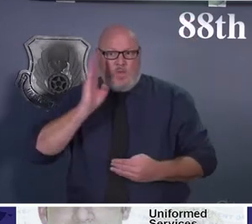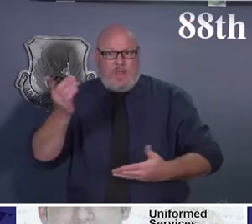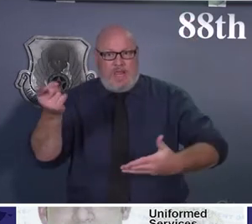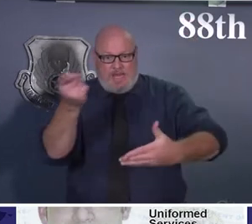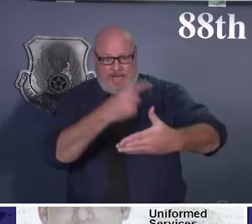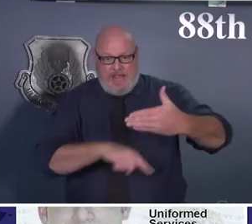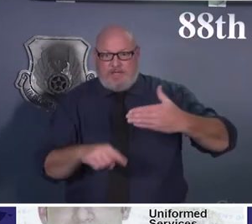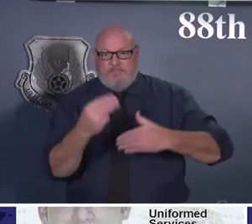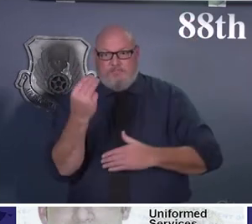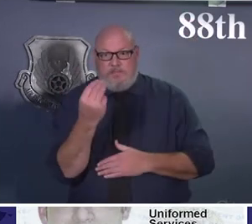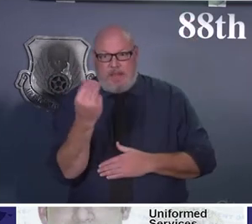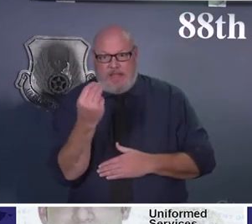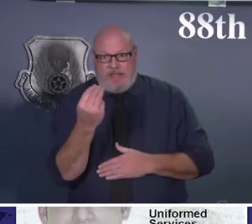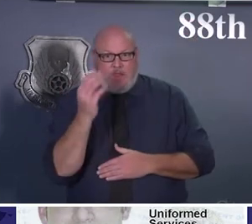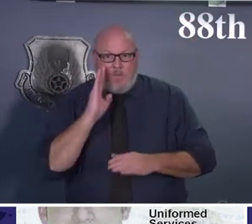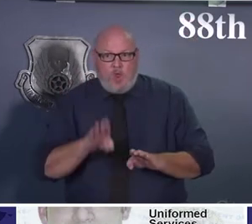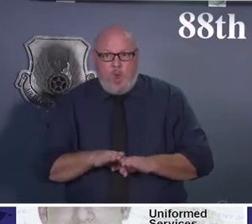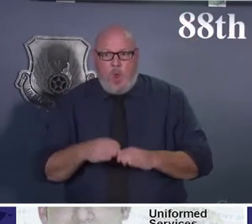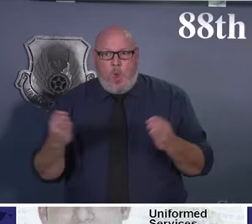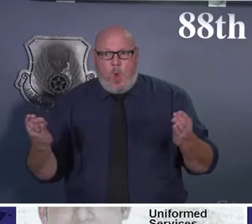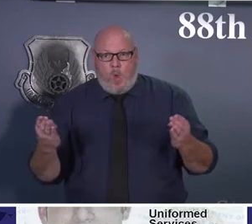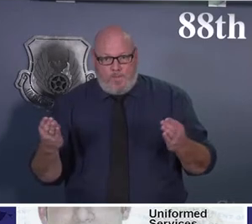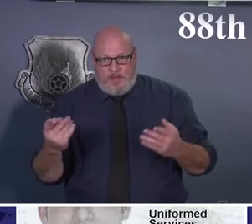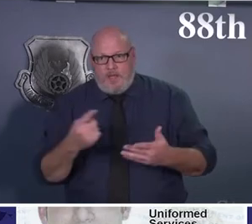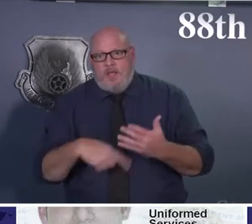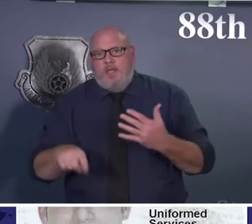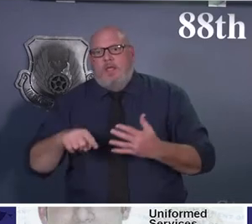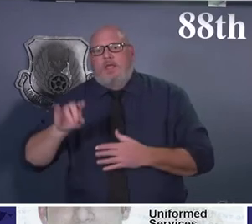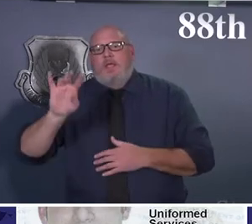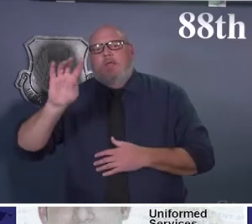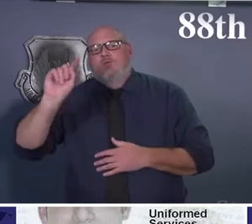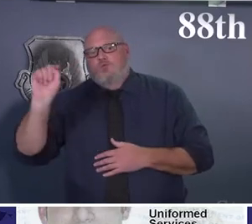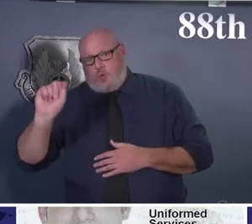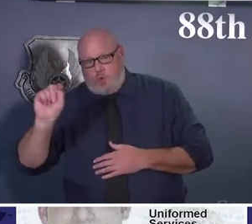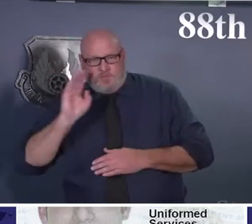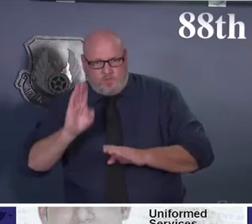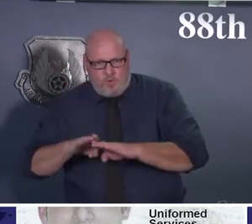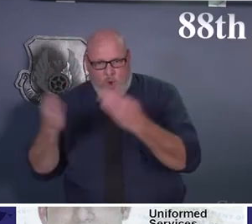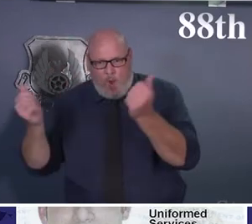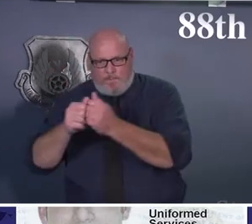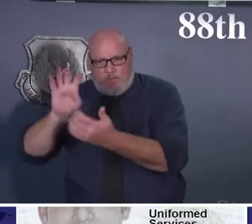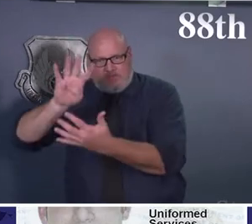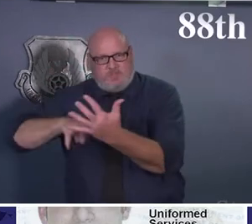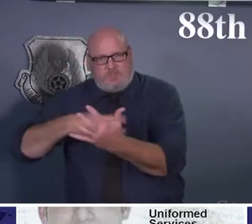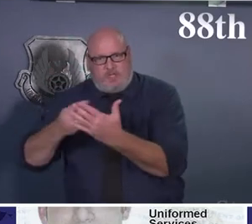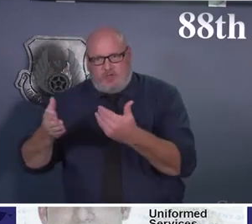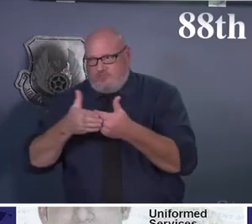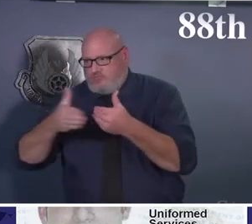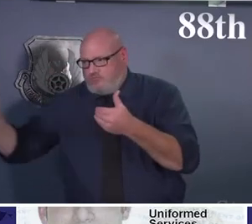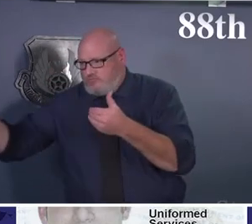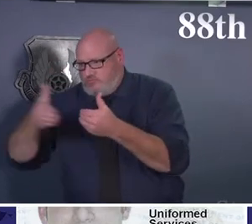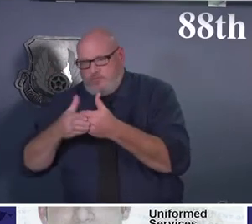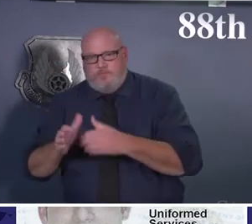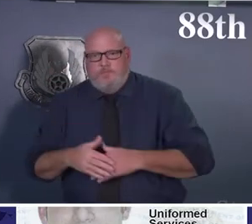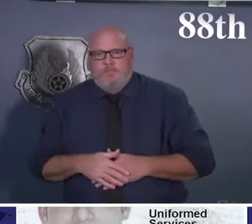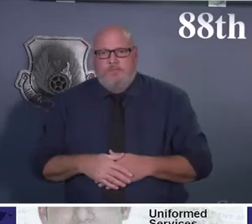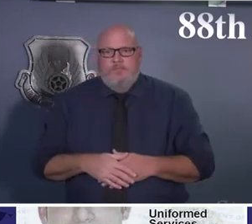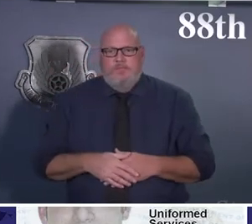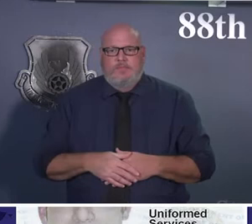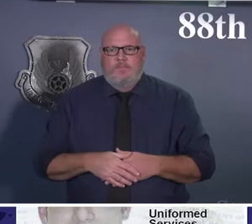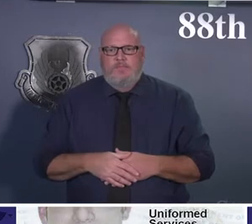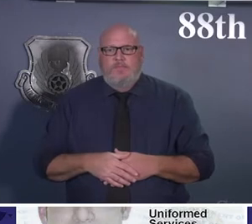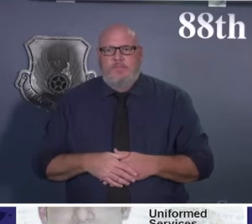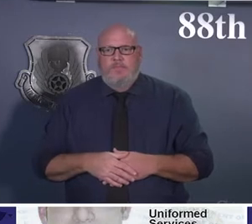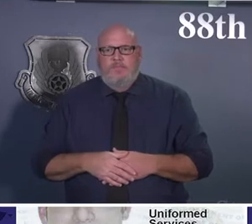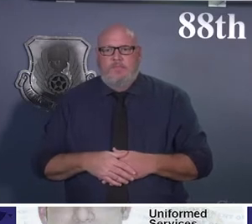following Monday and the following Tuesday. During this release, the NPF will also release appointments all the way out from 60 to